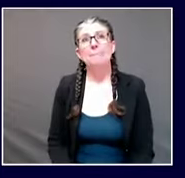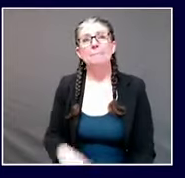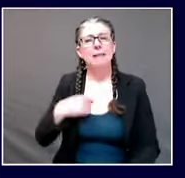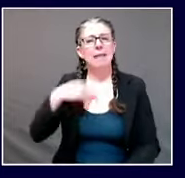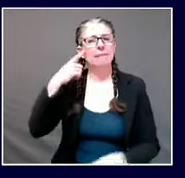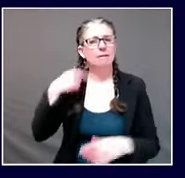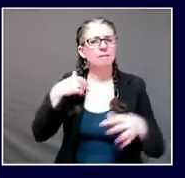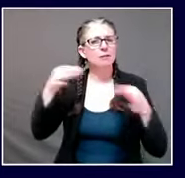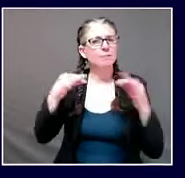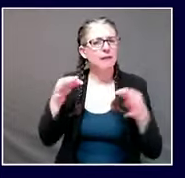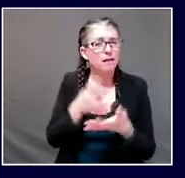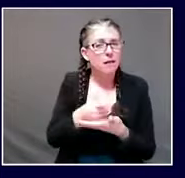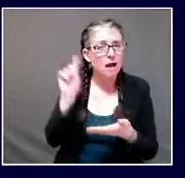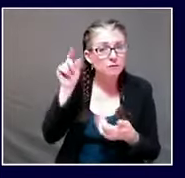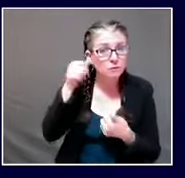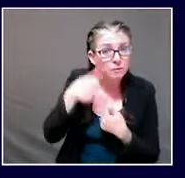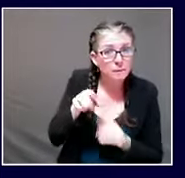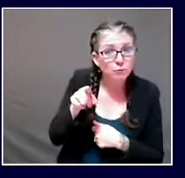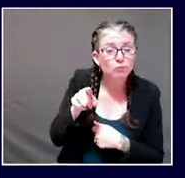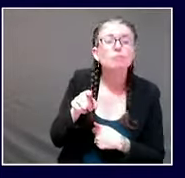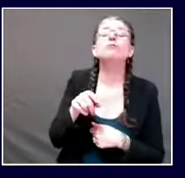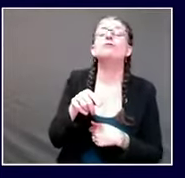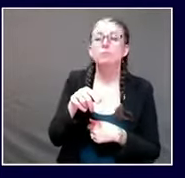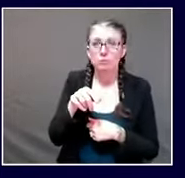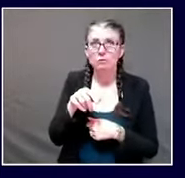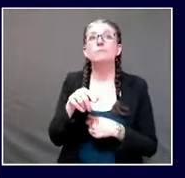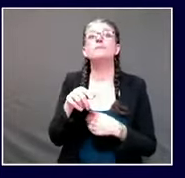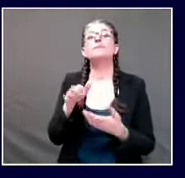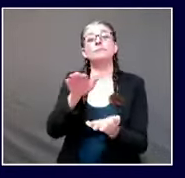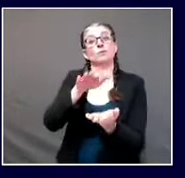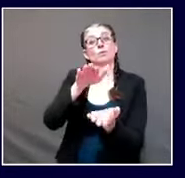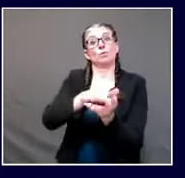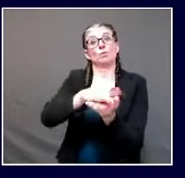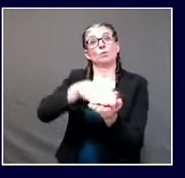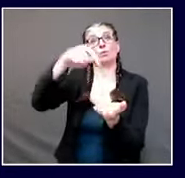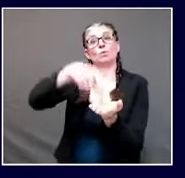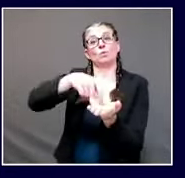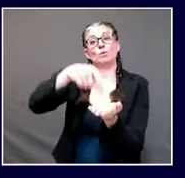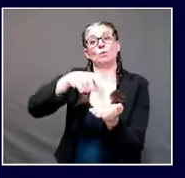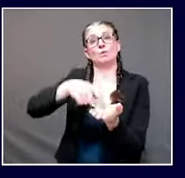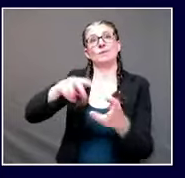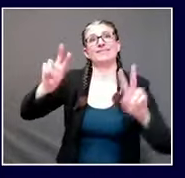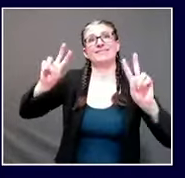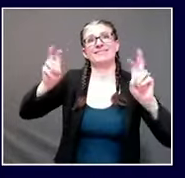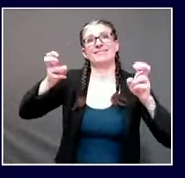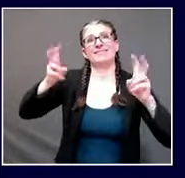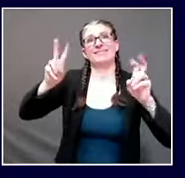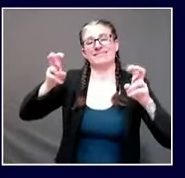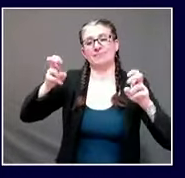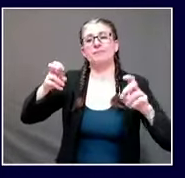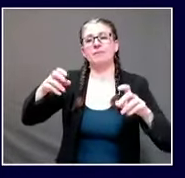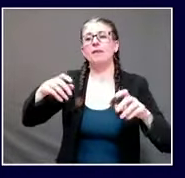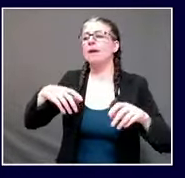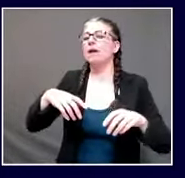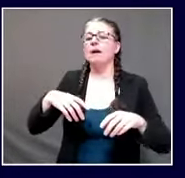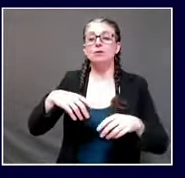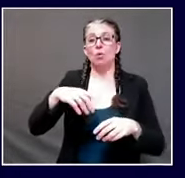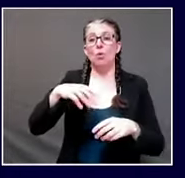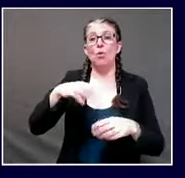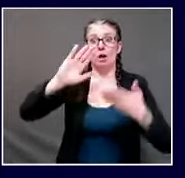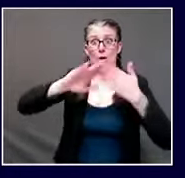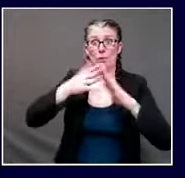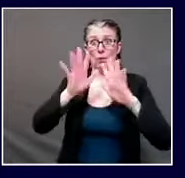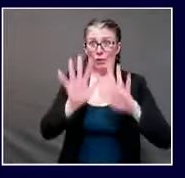schools are gathering places they are connecting points within the community and as a result of that what we are often